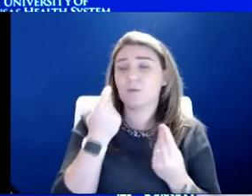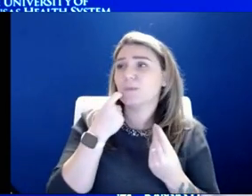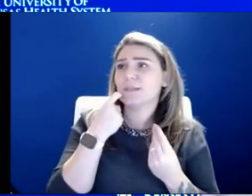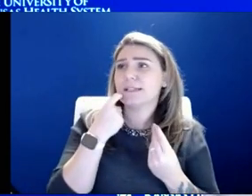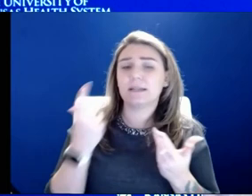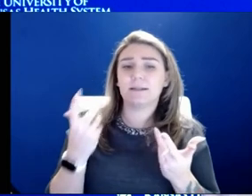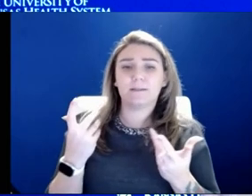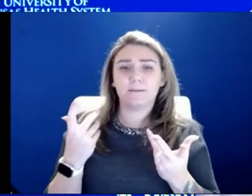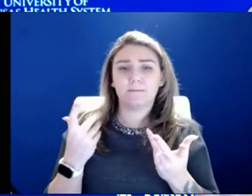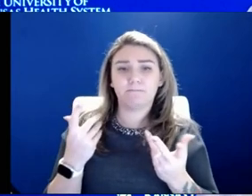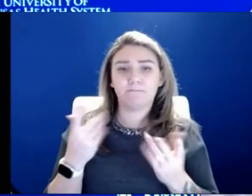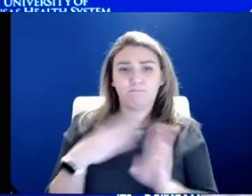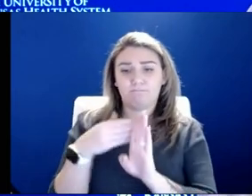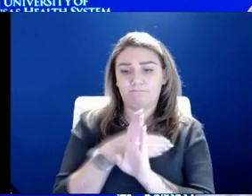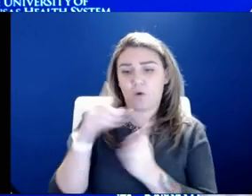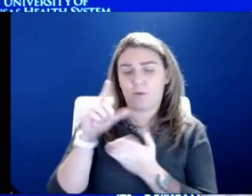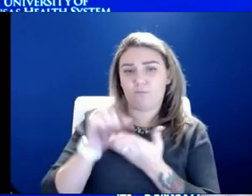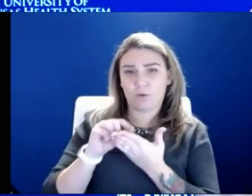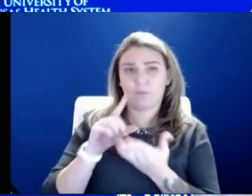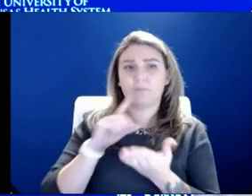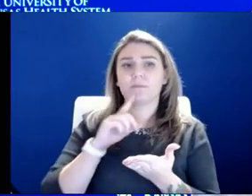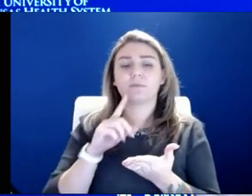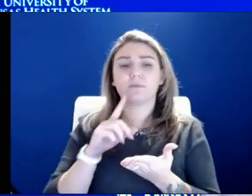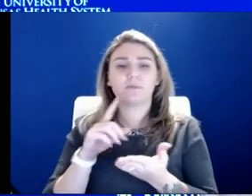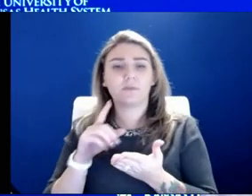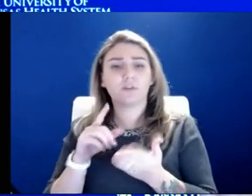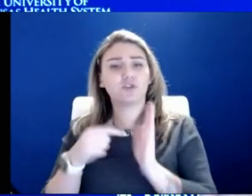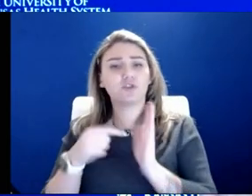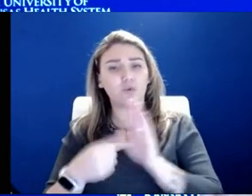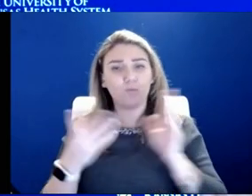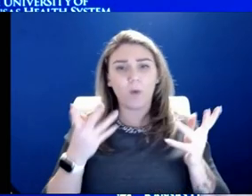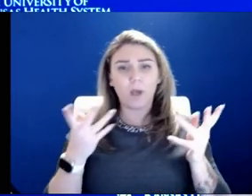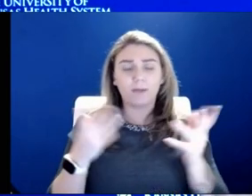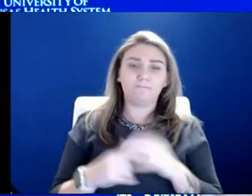preprint publication, which did show that